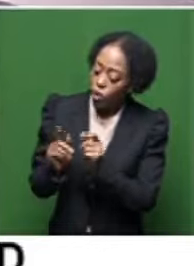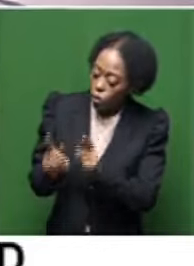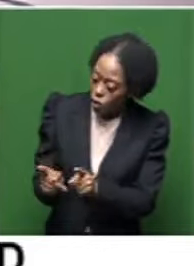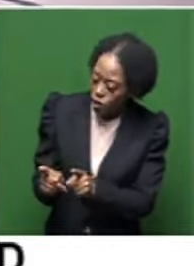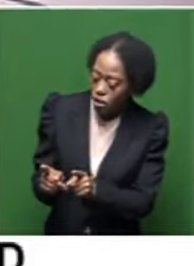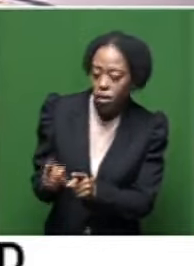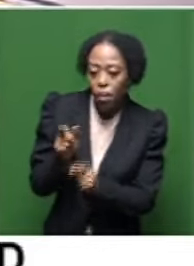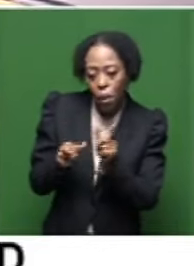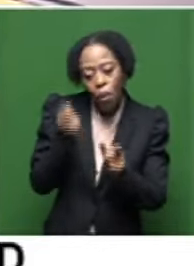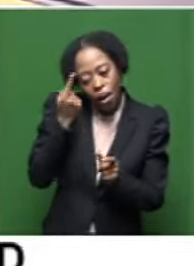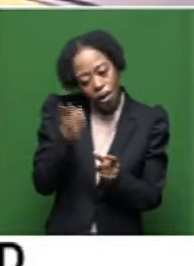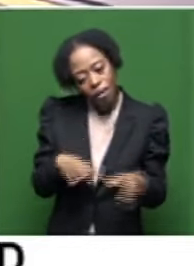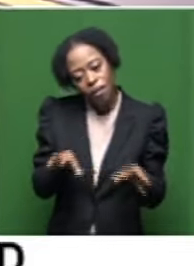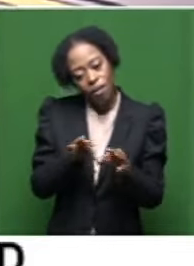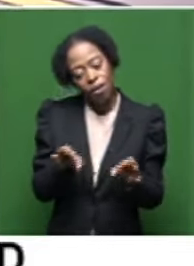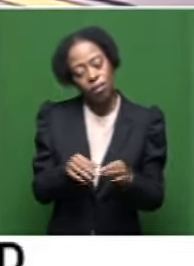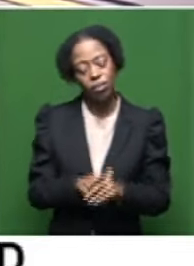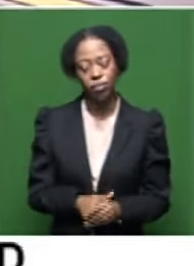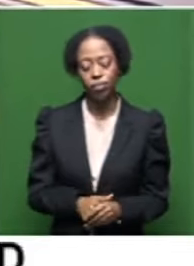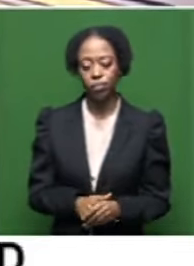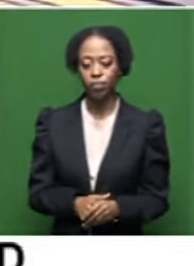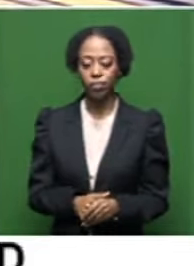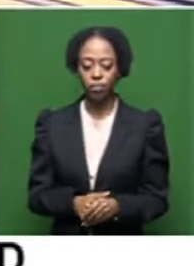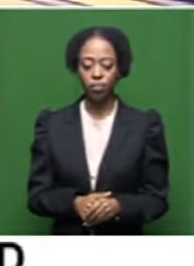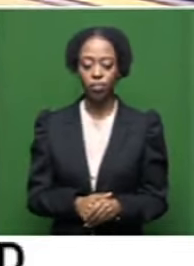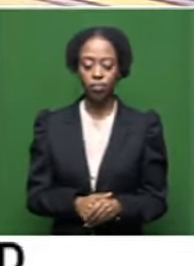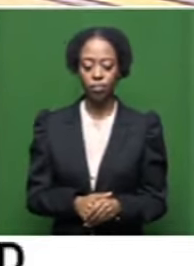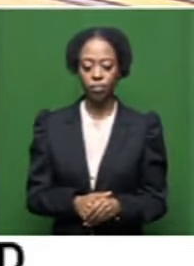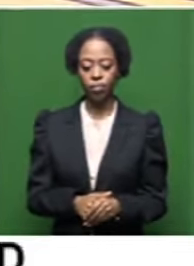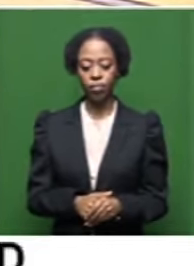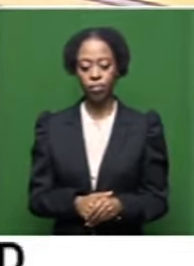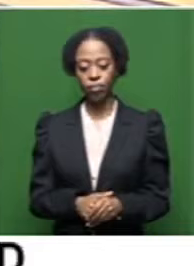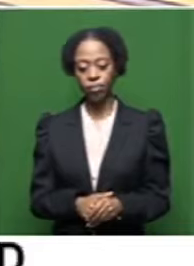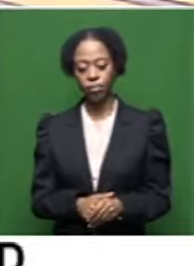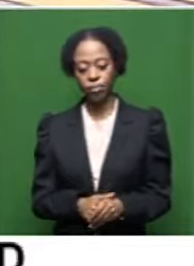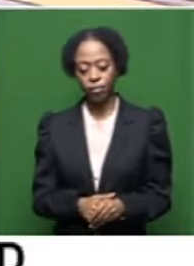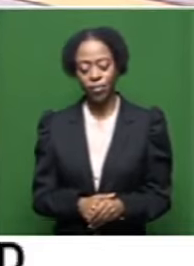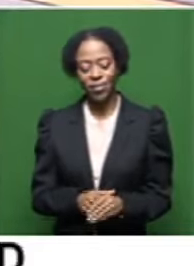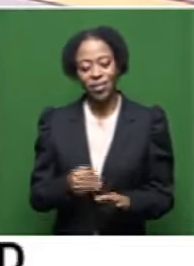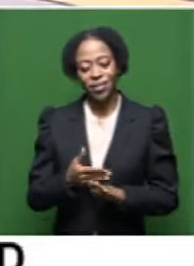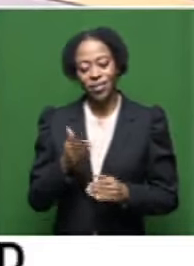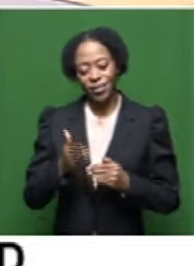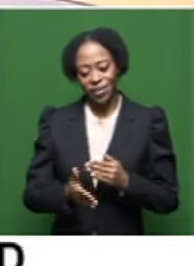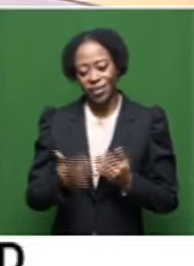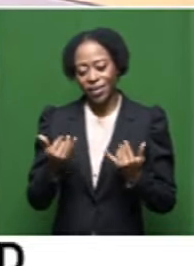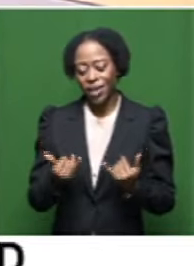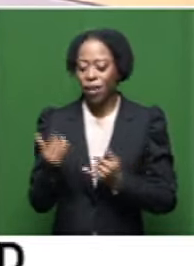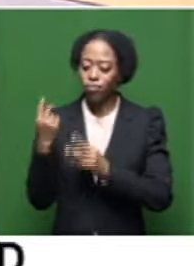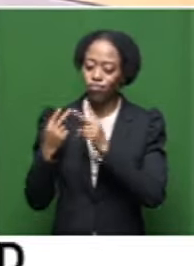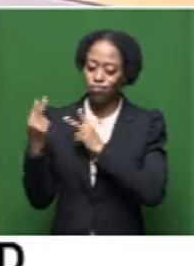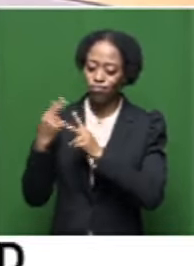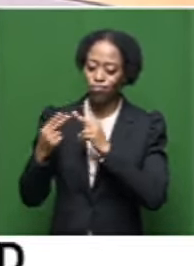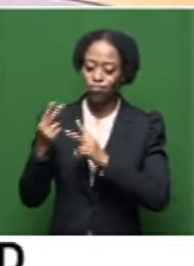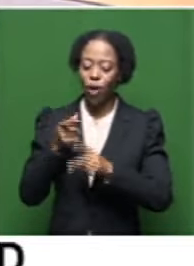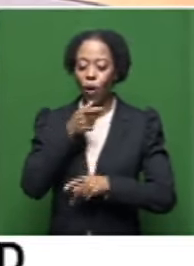they understand the value of a particular art form. Absolutely. You know what, as we end this, let's just take a look at, uh, some of our